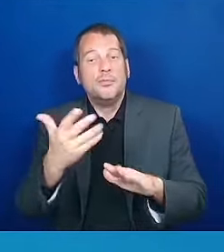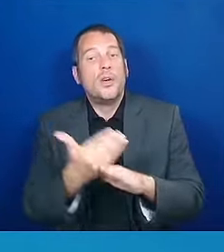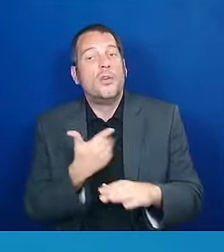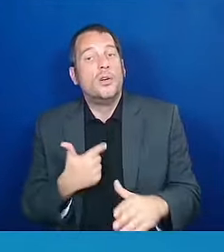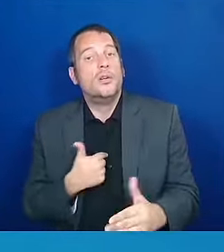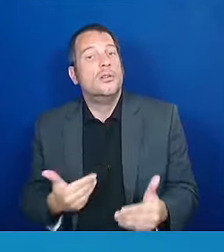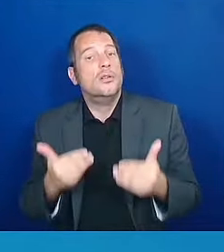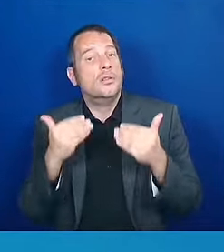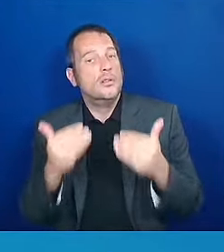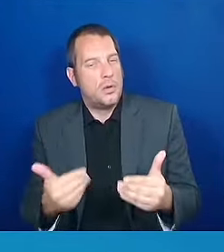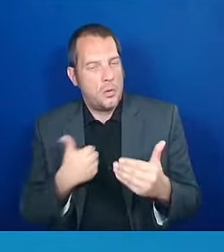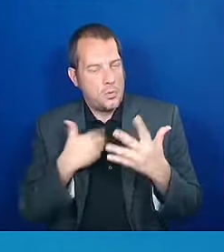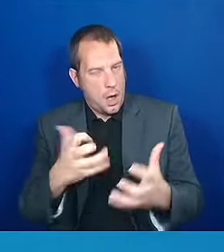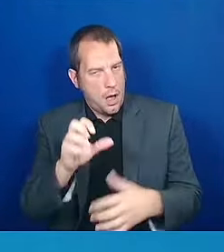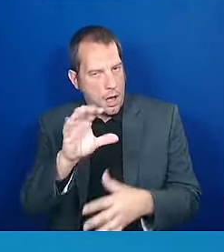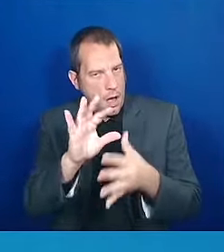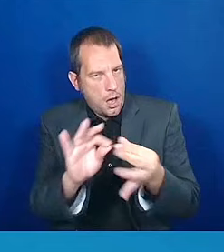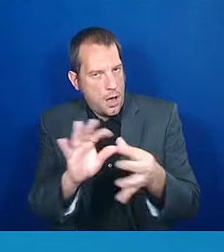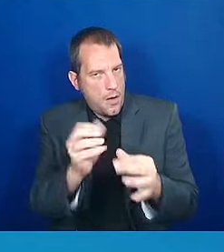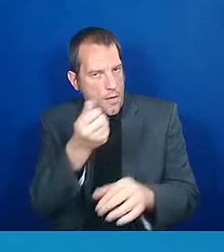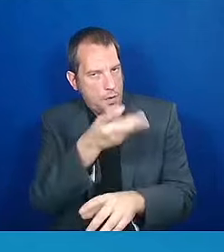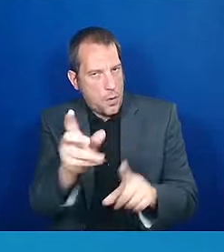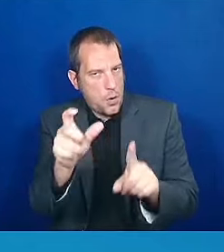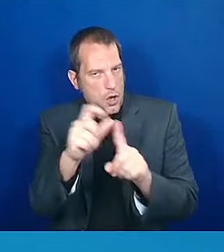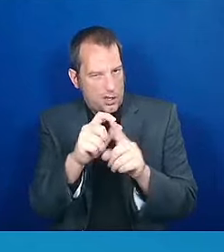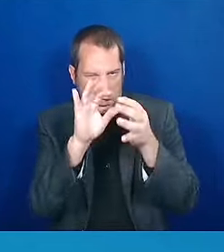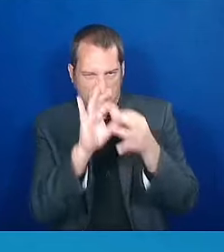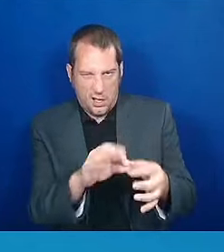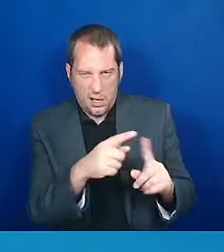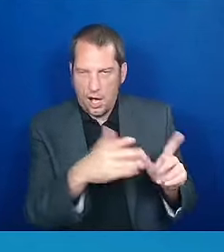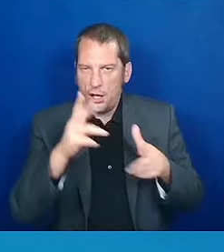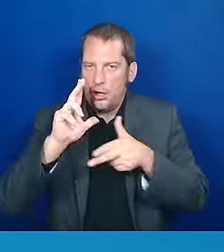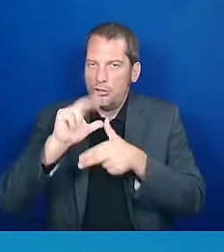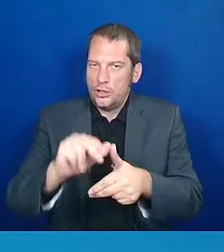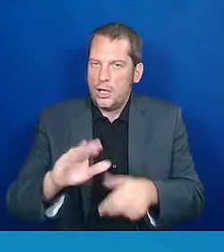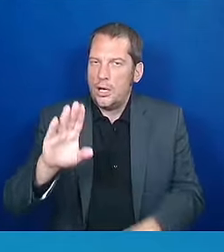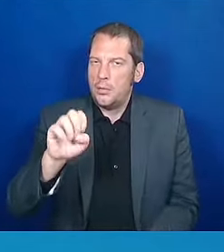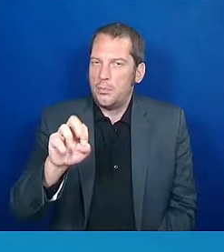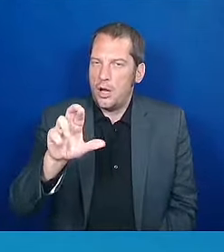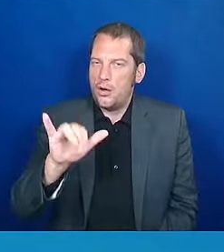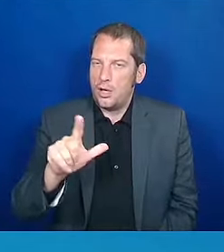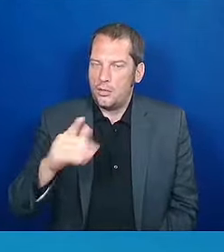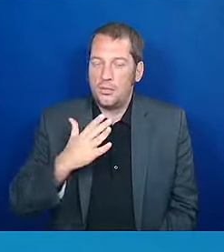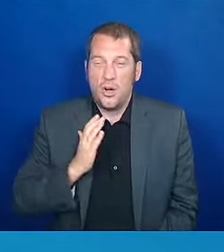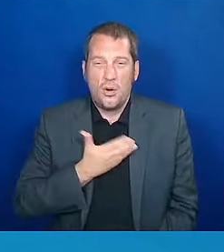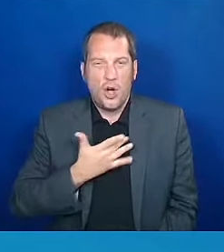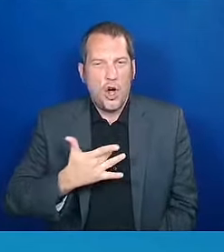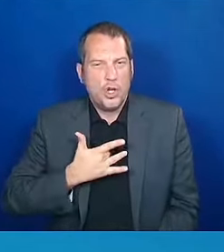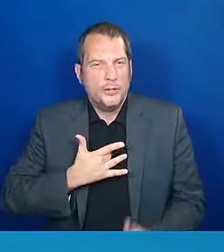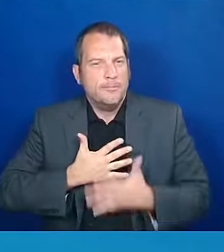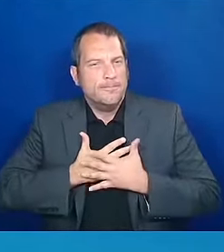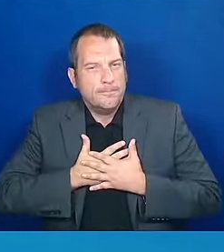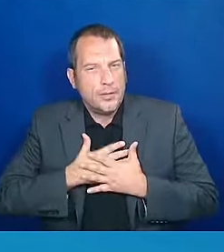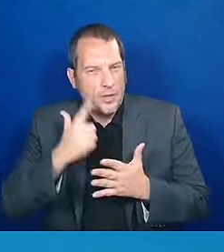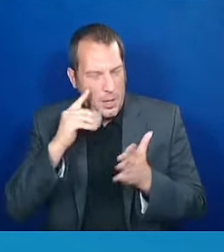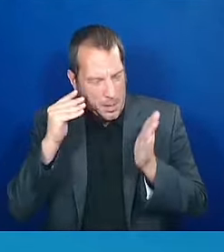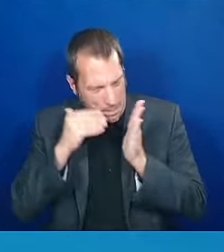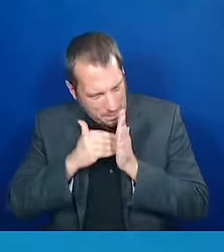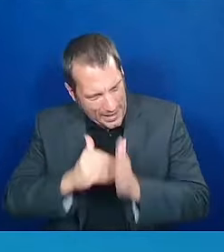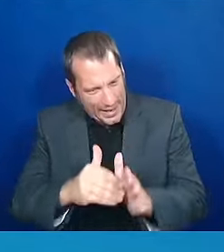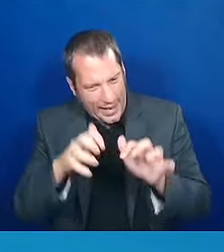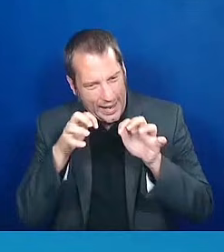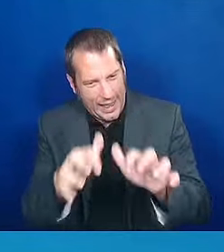Hurricane Beryl. Our hearts, of course, are with the millions of Texans who are facing the devastating impact of the storm